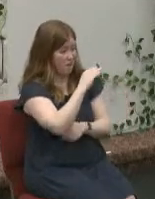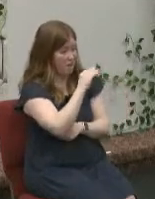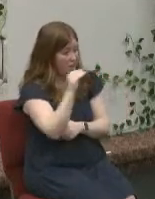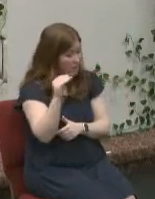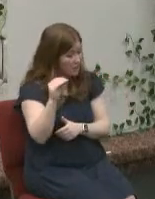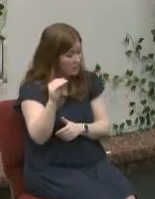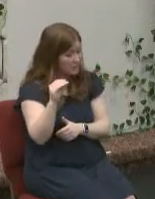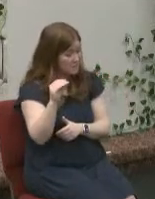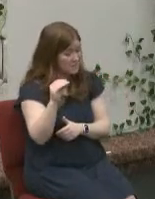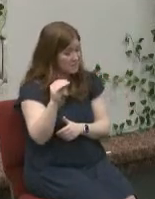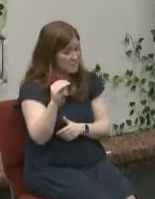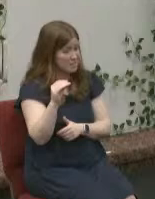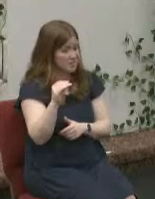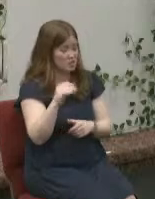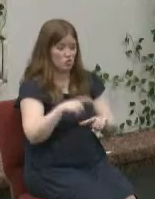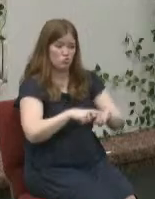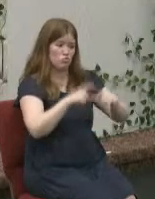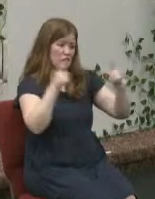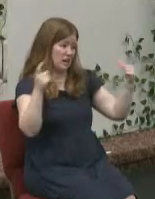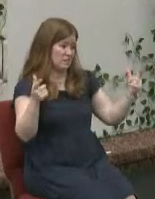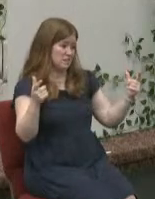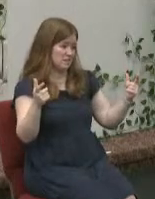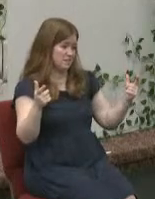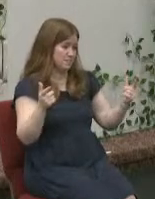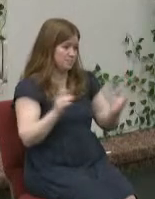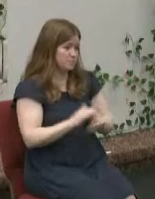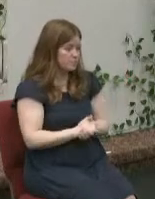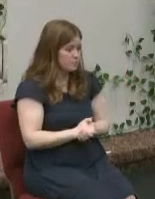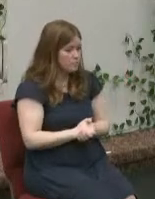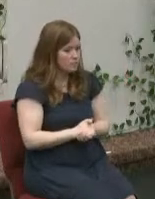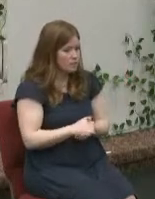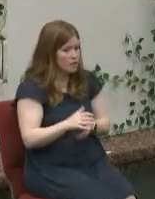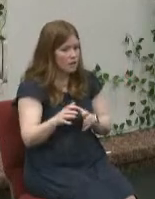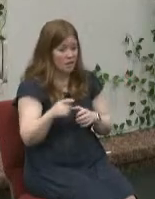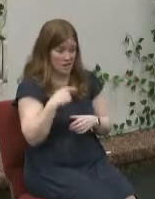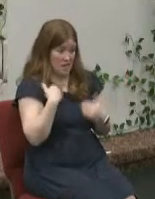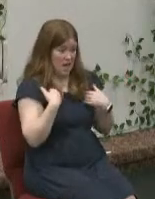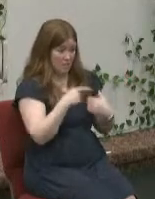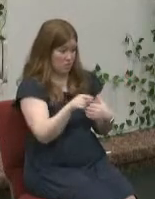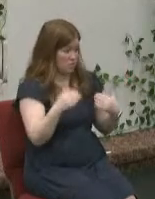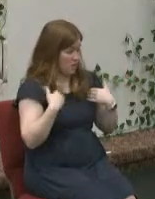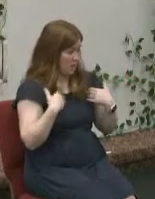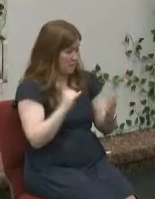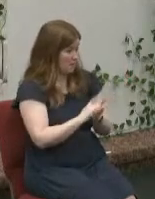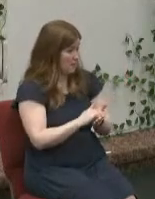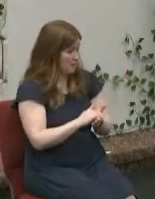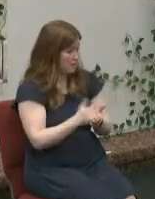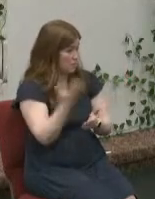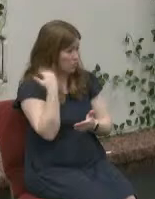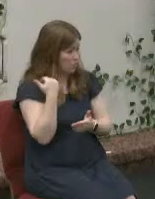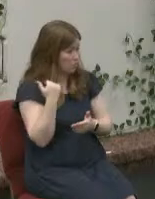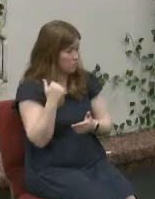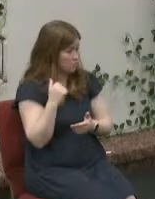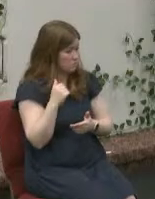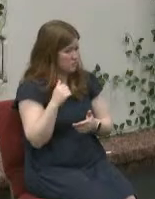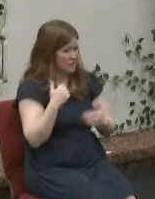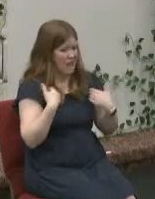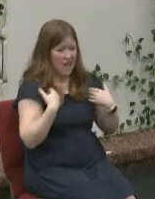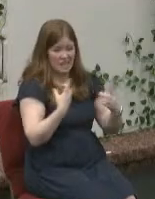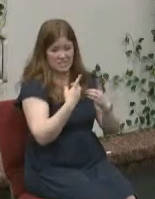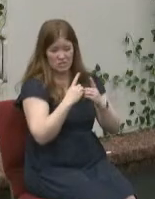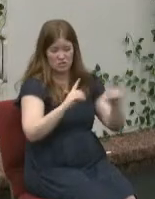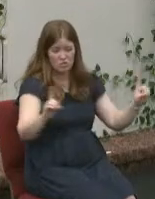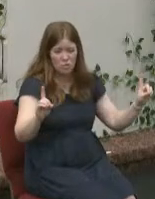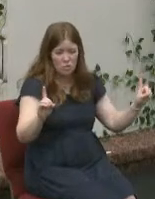severe been shaken by those they include divorce